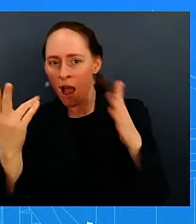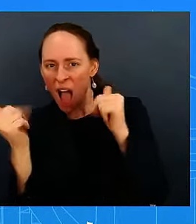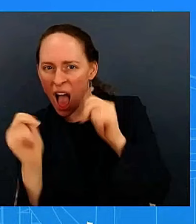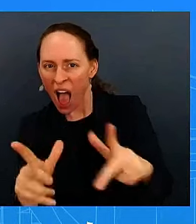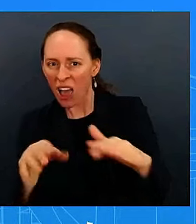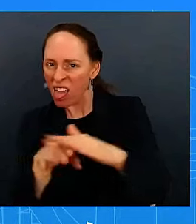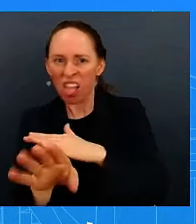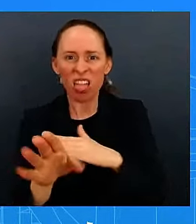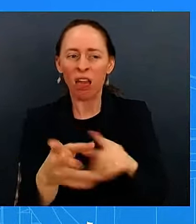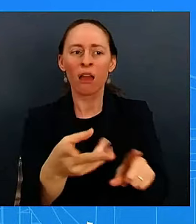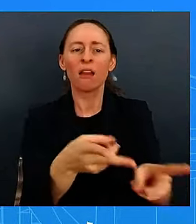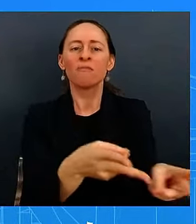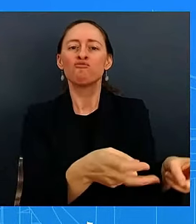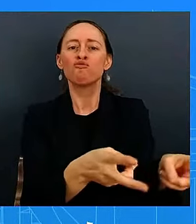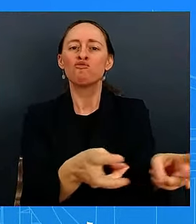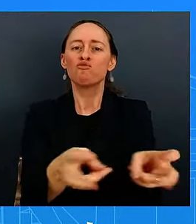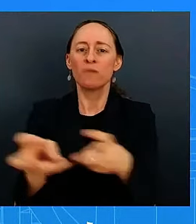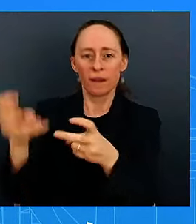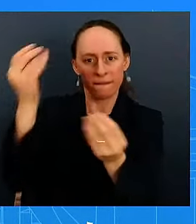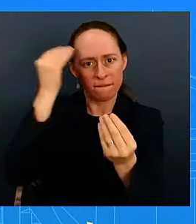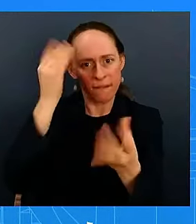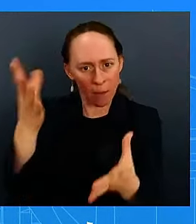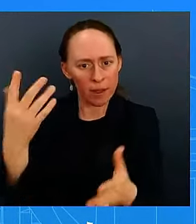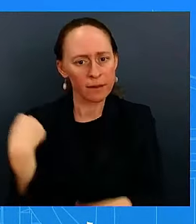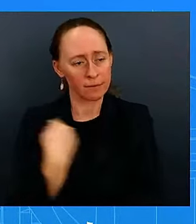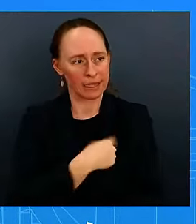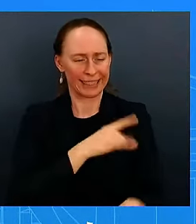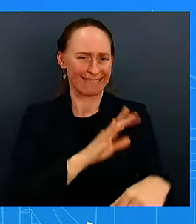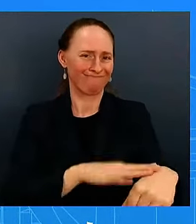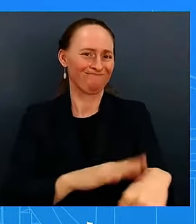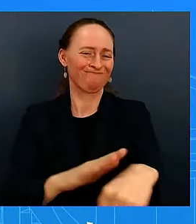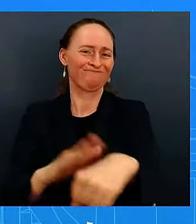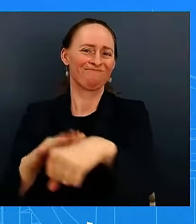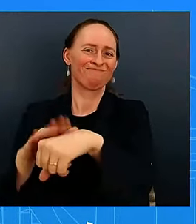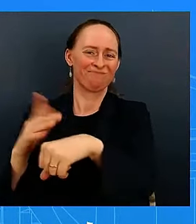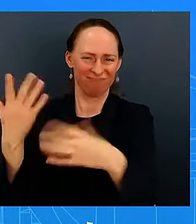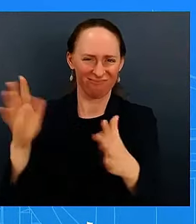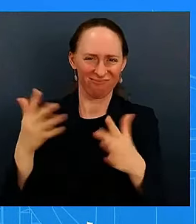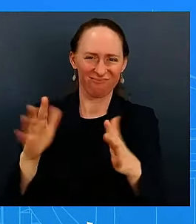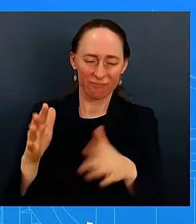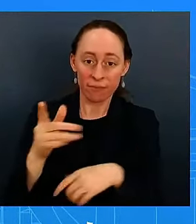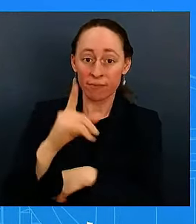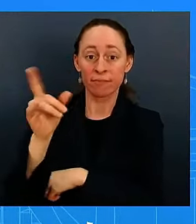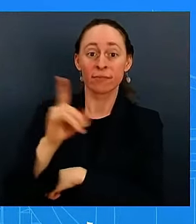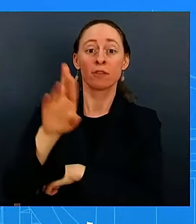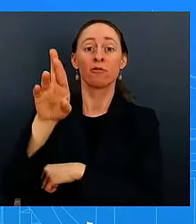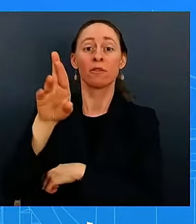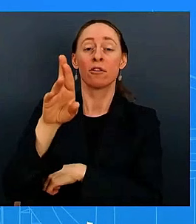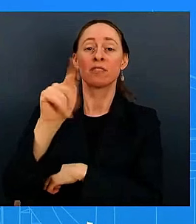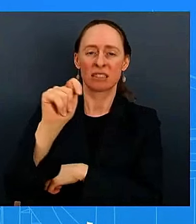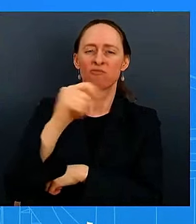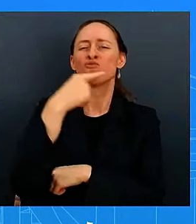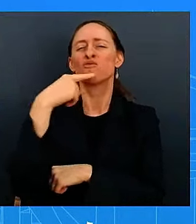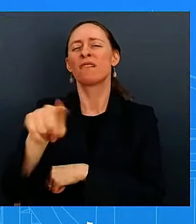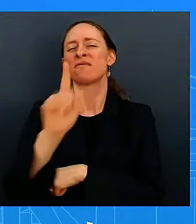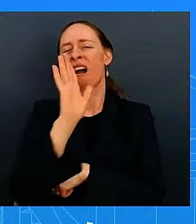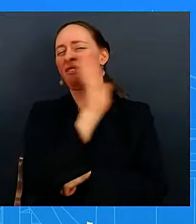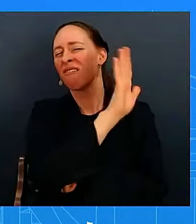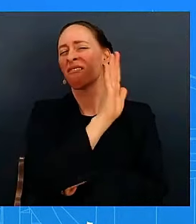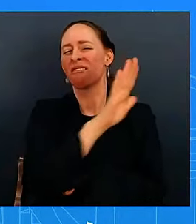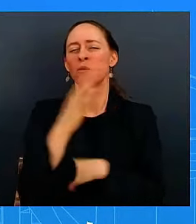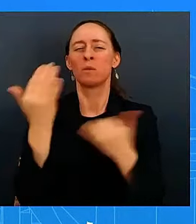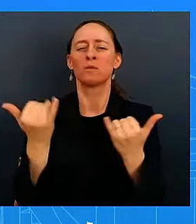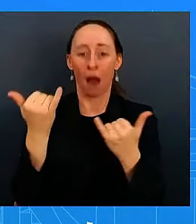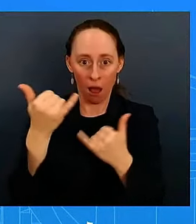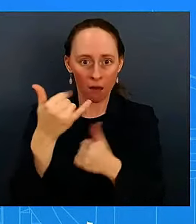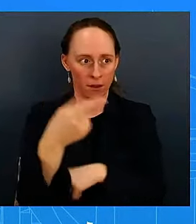operations on behalf of rt and so this is something that uh obviously law enforcement is uh and our